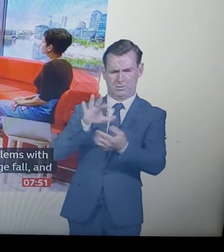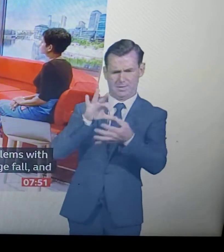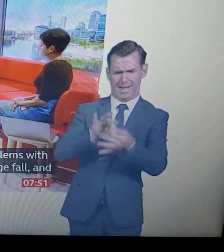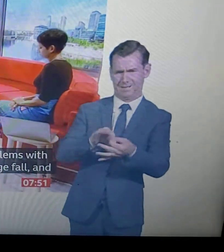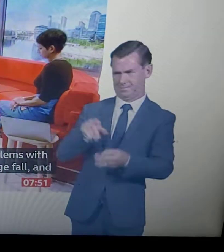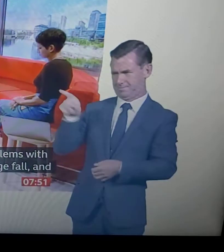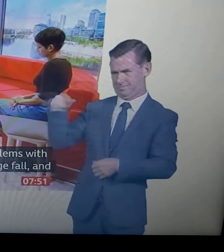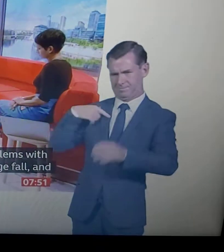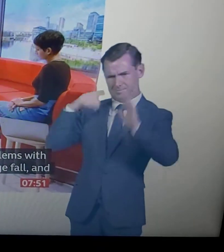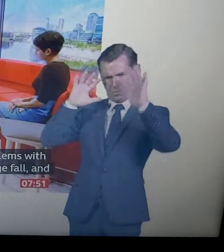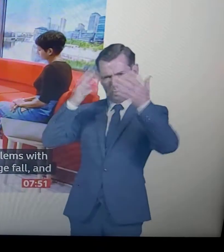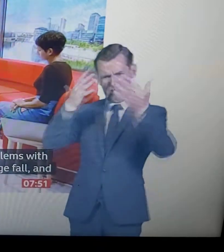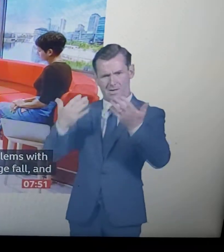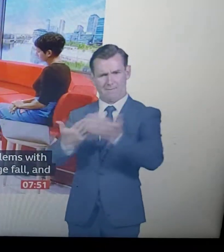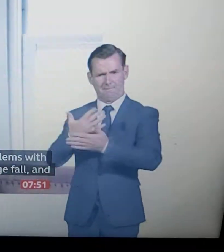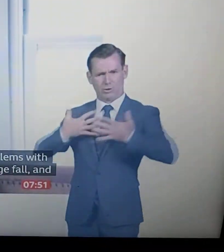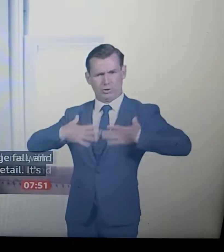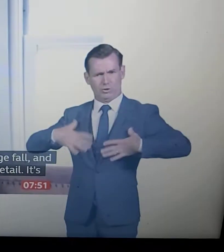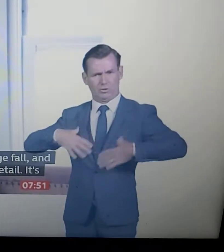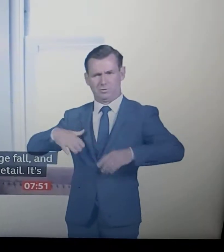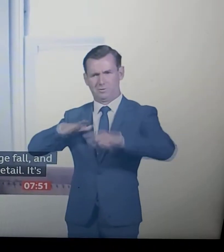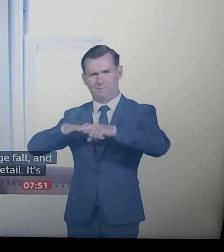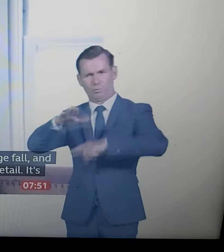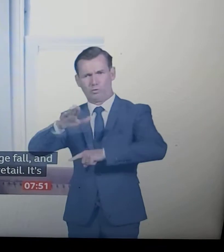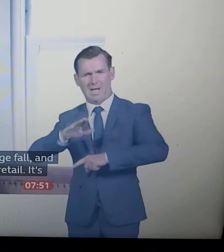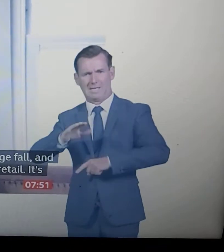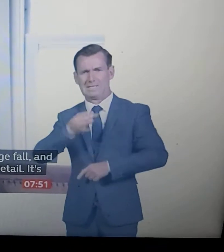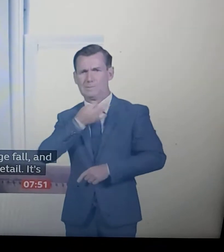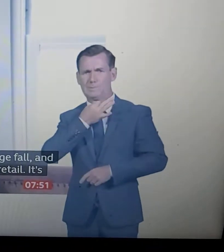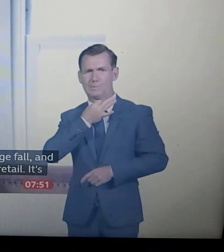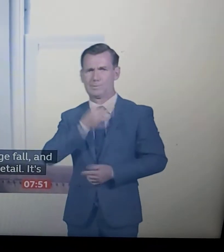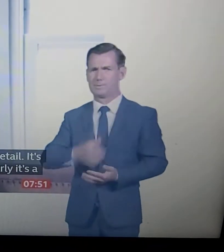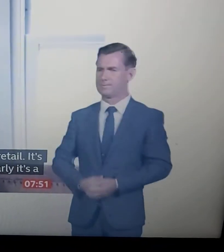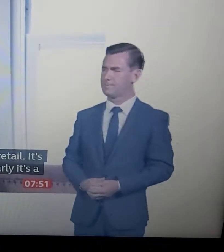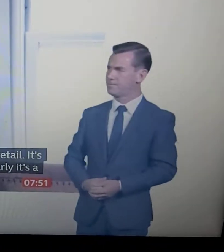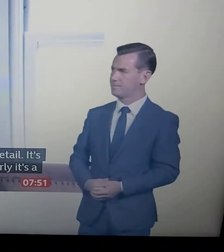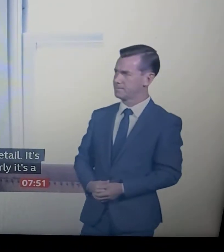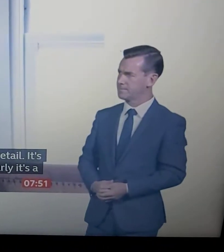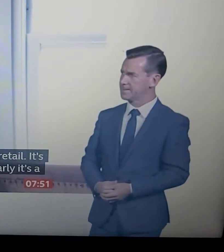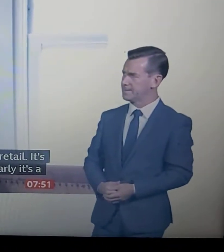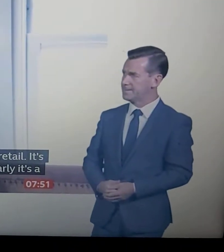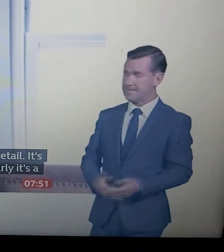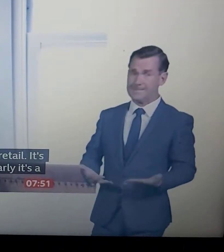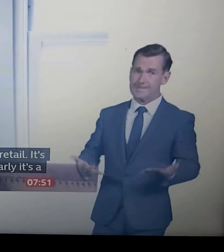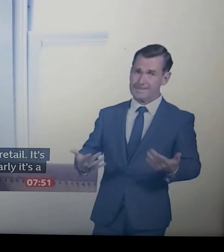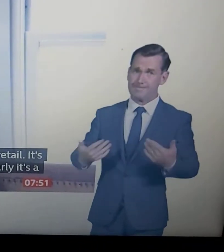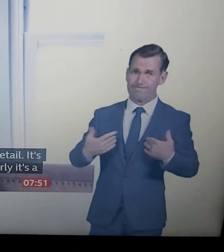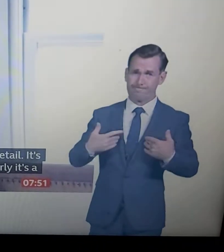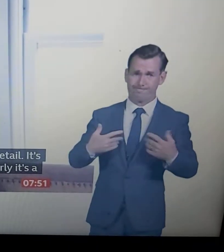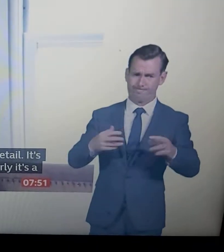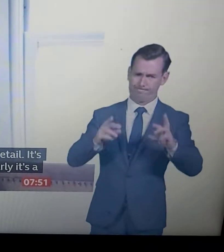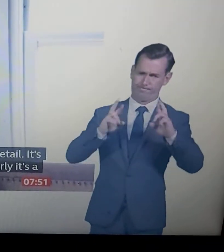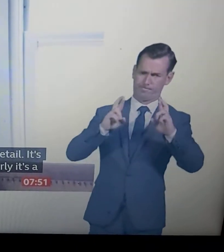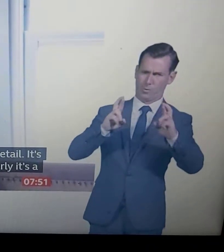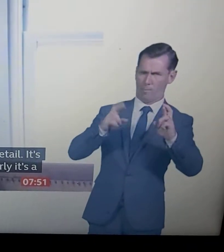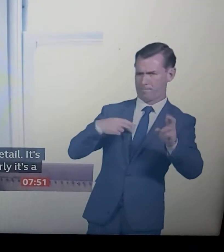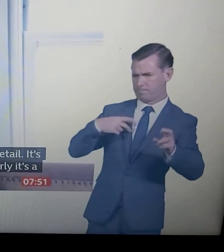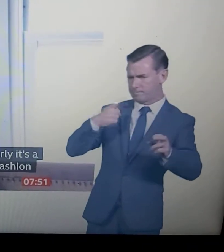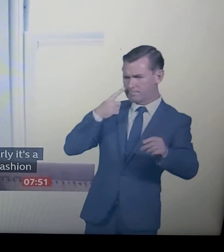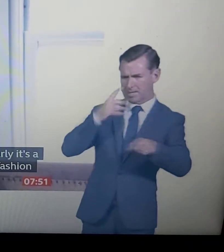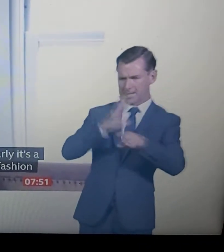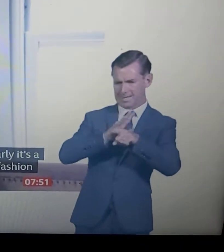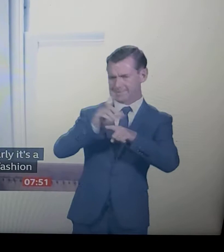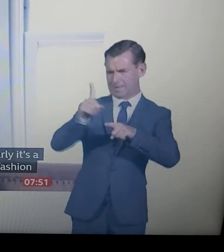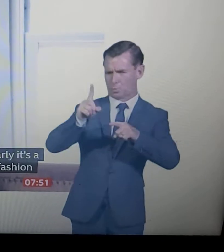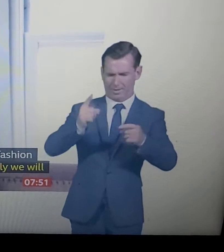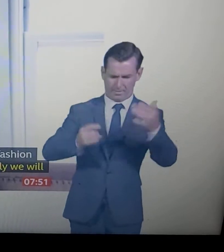fashion industry. It is, is that we hopefully will be in a position to release the forecast of figures of the impacts of COVID next week.